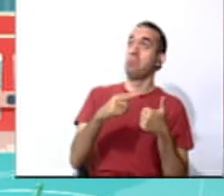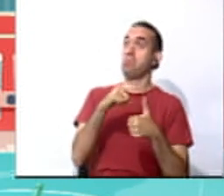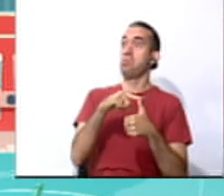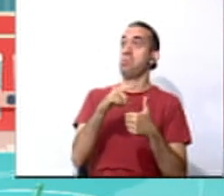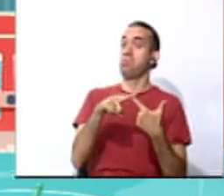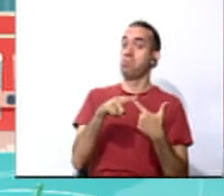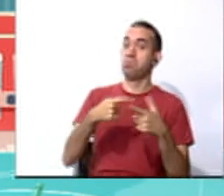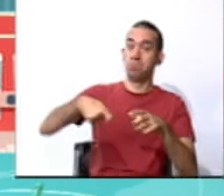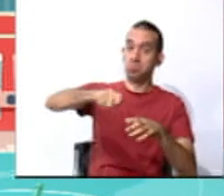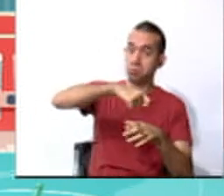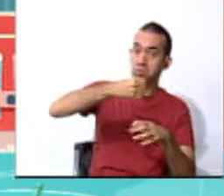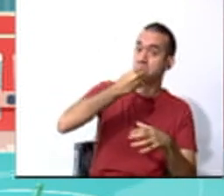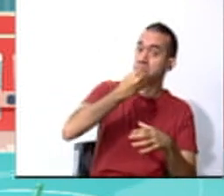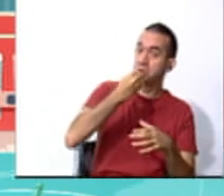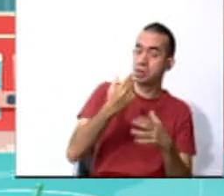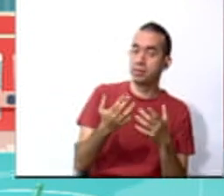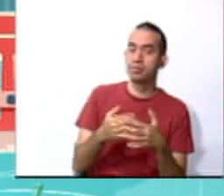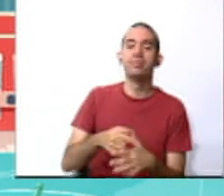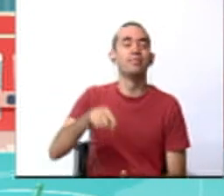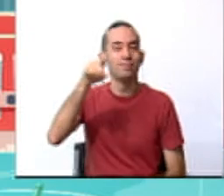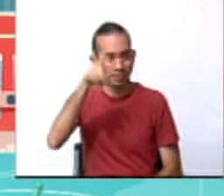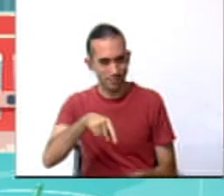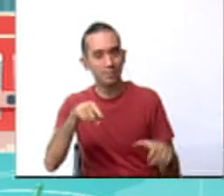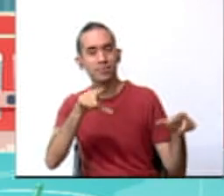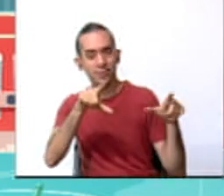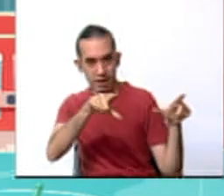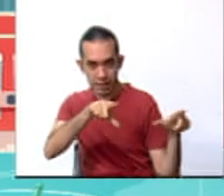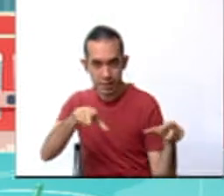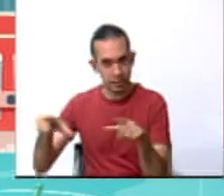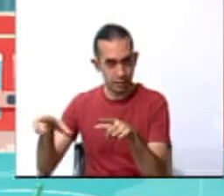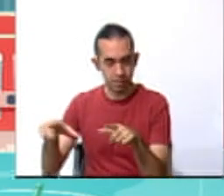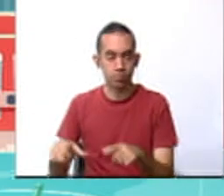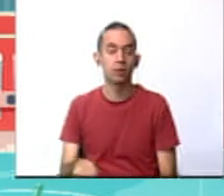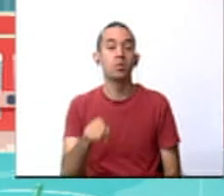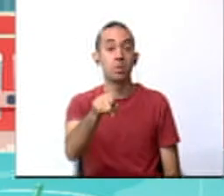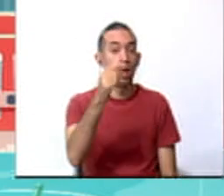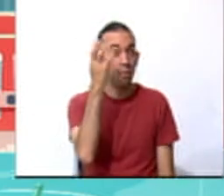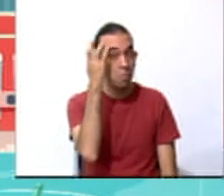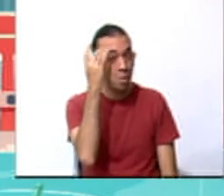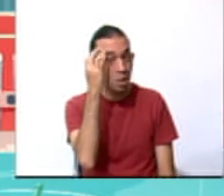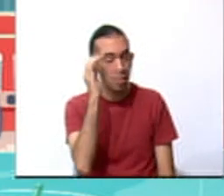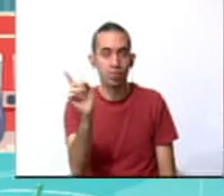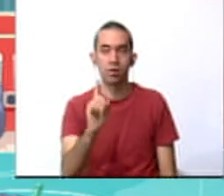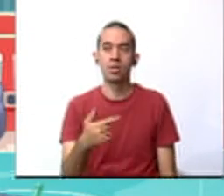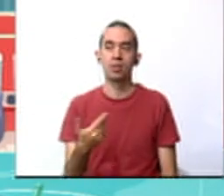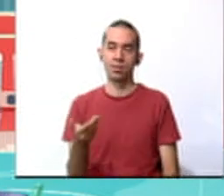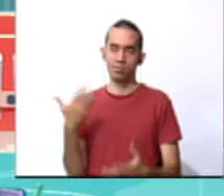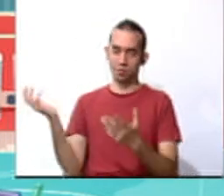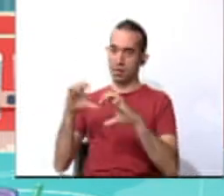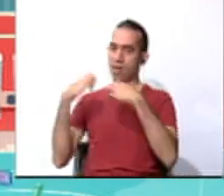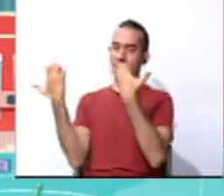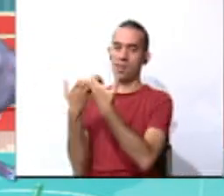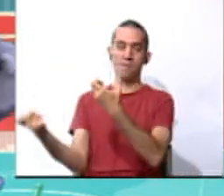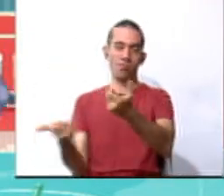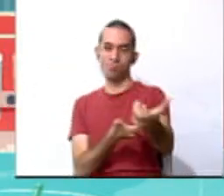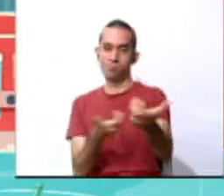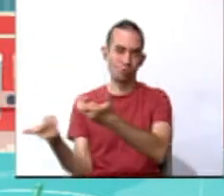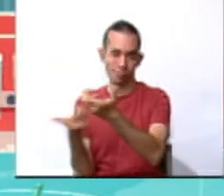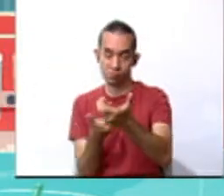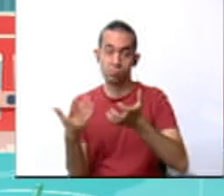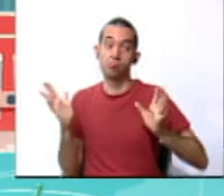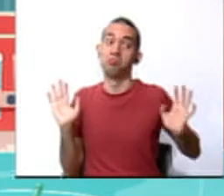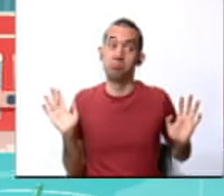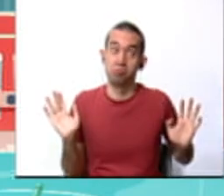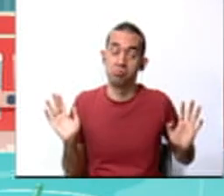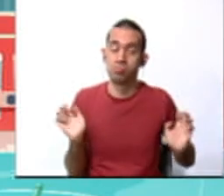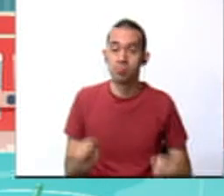canned food. Yes, we have to be prepared. But don't worry. We have our firefighter team ready, just in case.